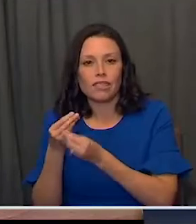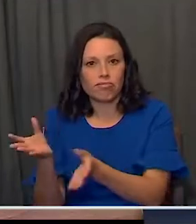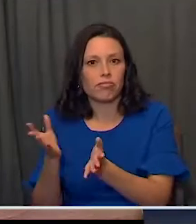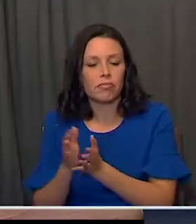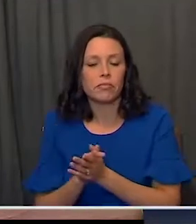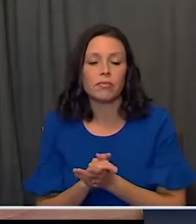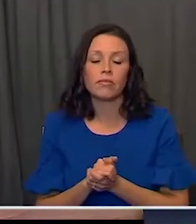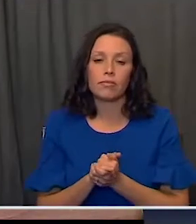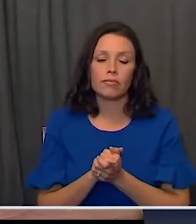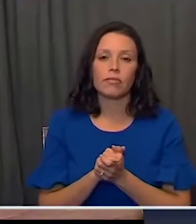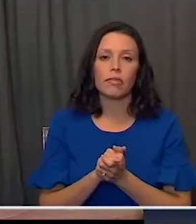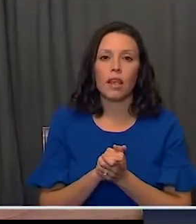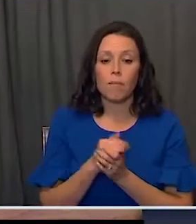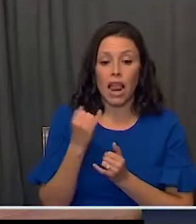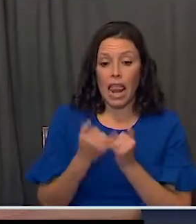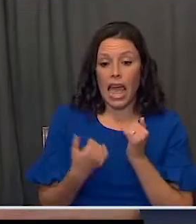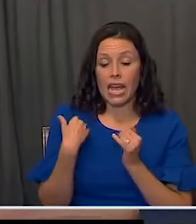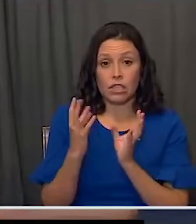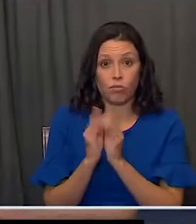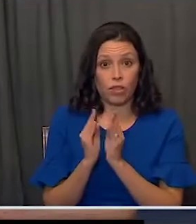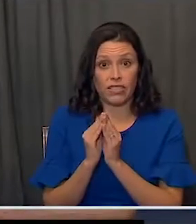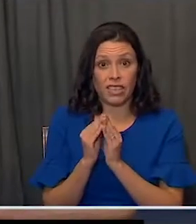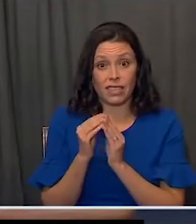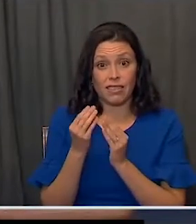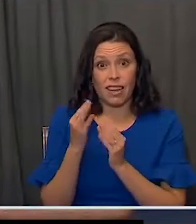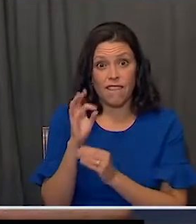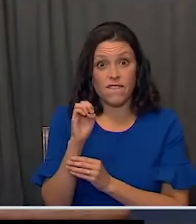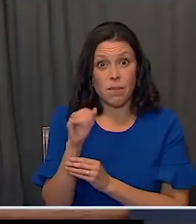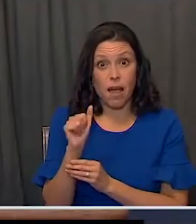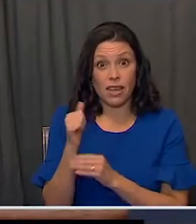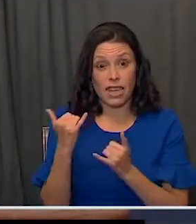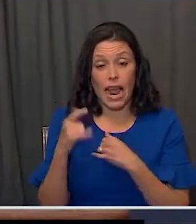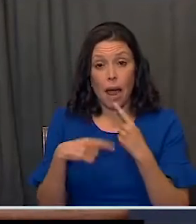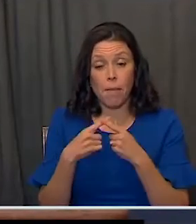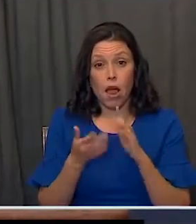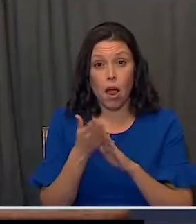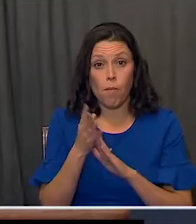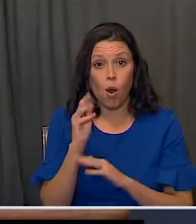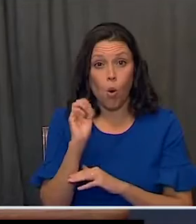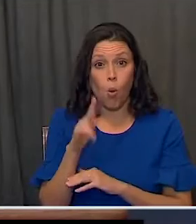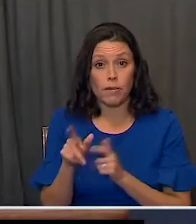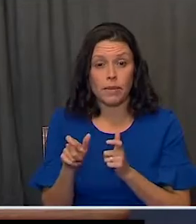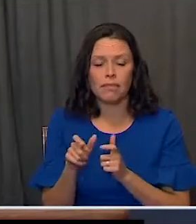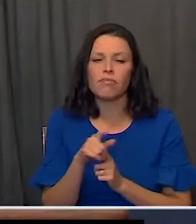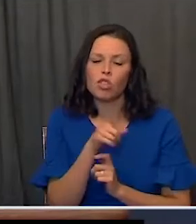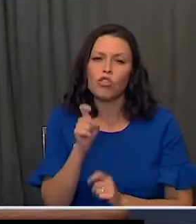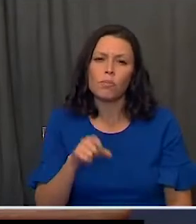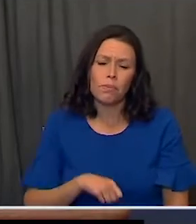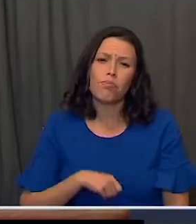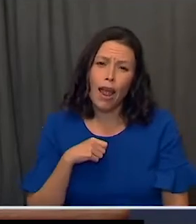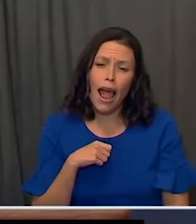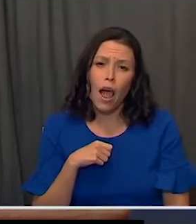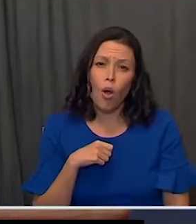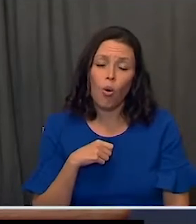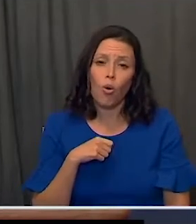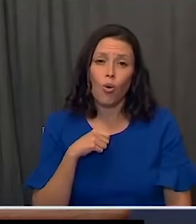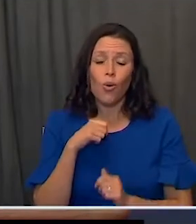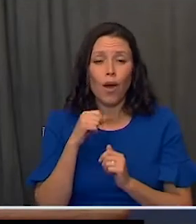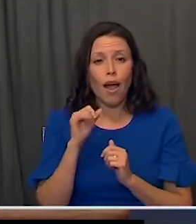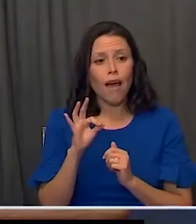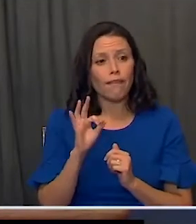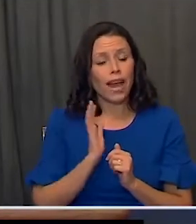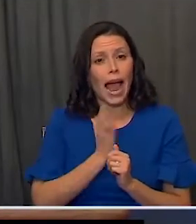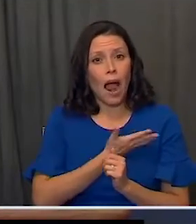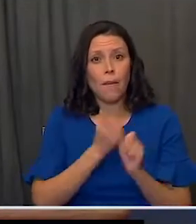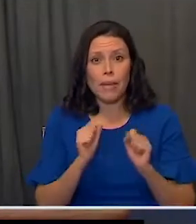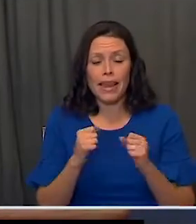received my latest briefing today over at FEMA from Operation Warp Speed, I think every American can be proud of the fact